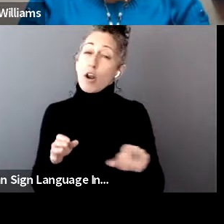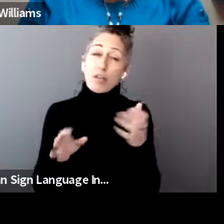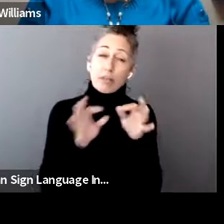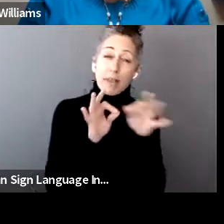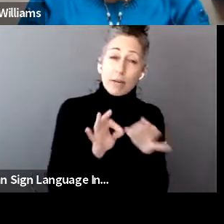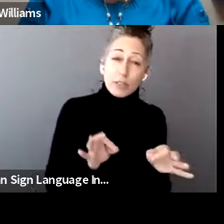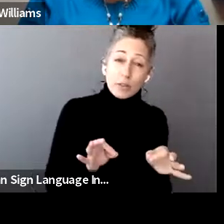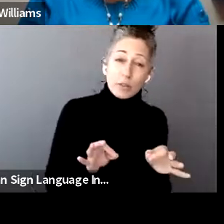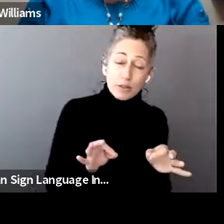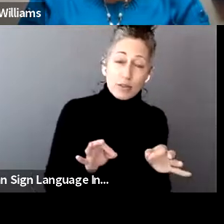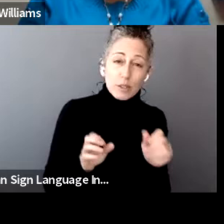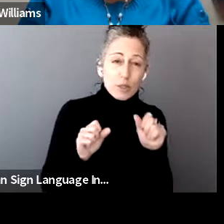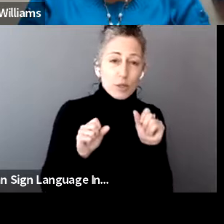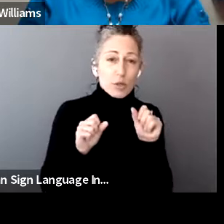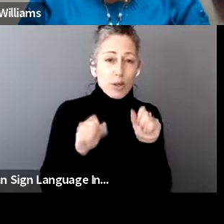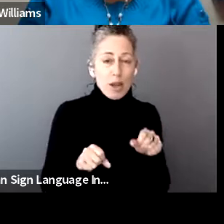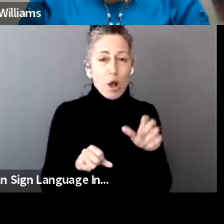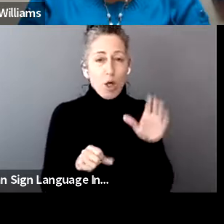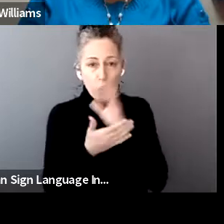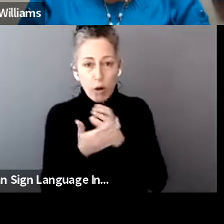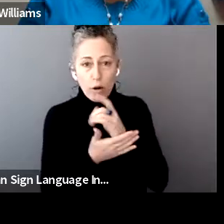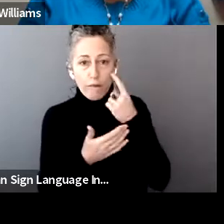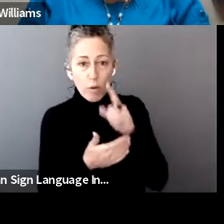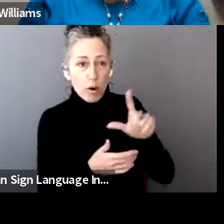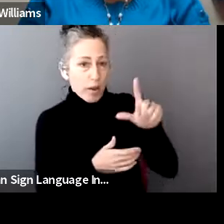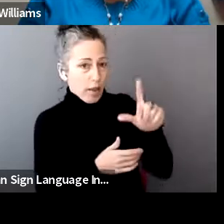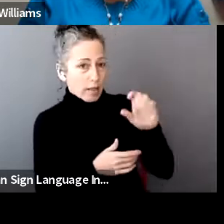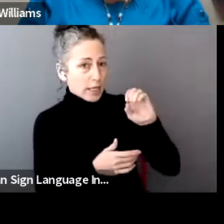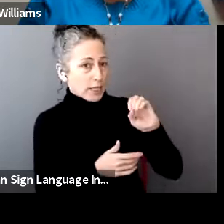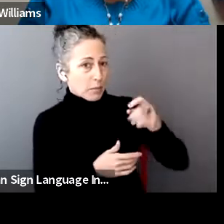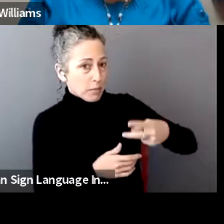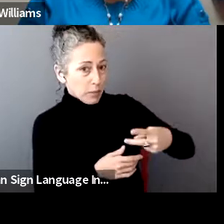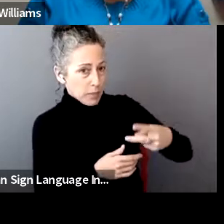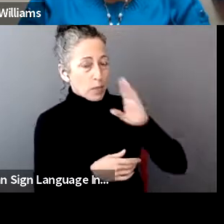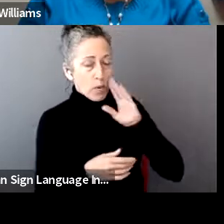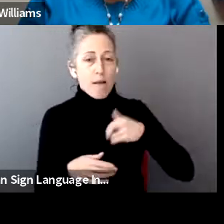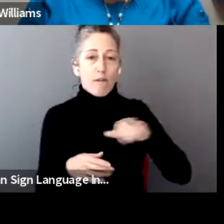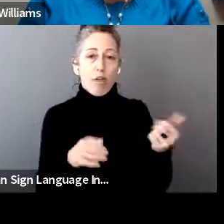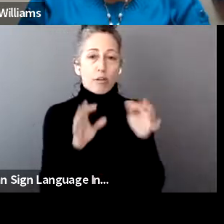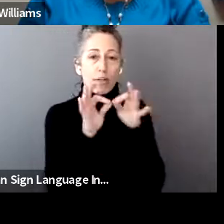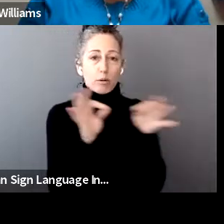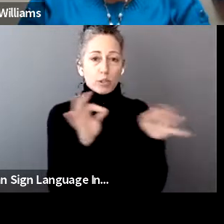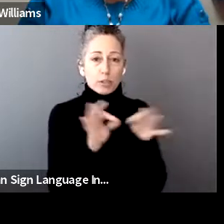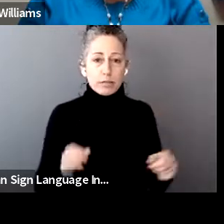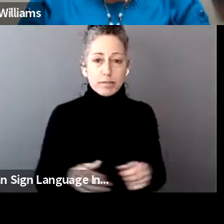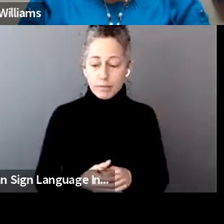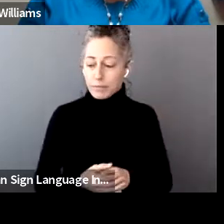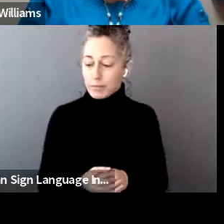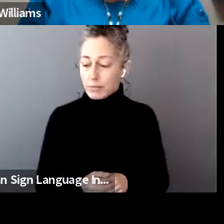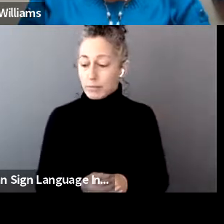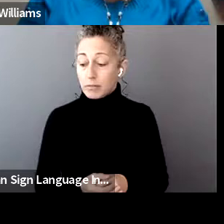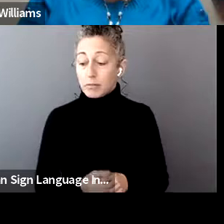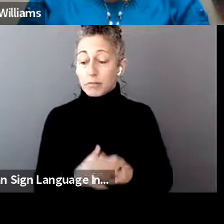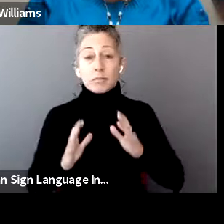instructions for the form LEP on what languages are available. Wow. Okay, a lot of great